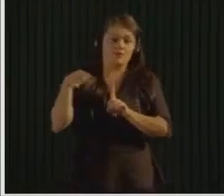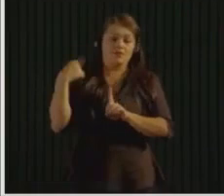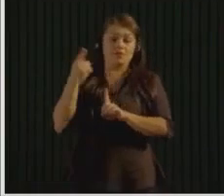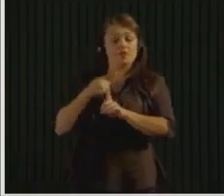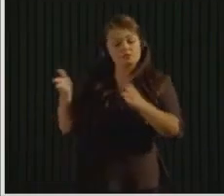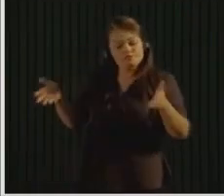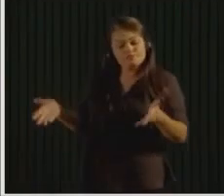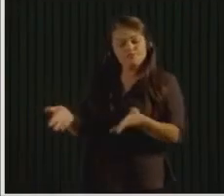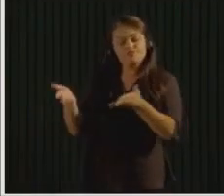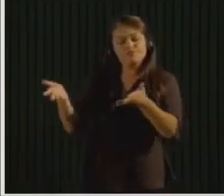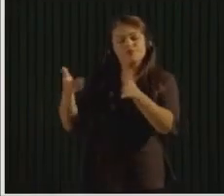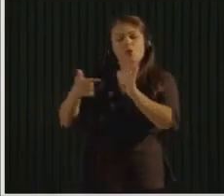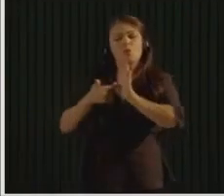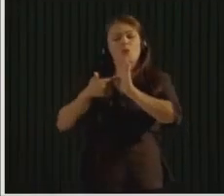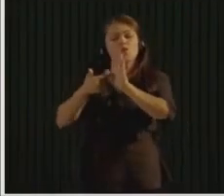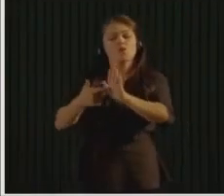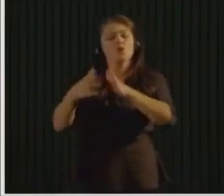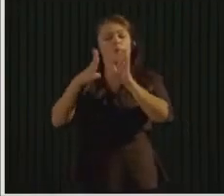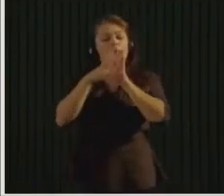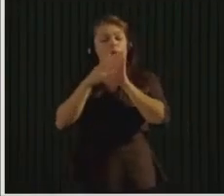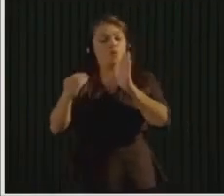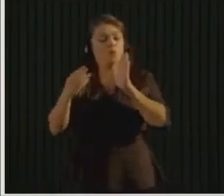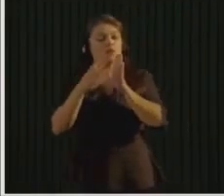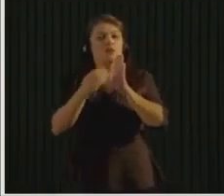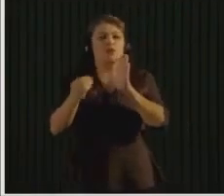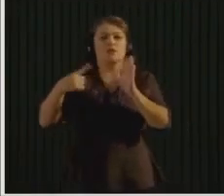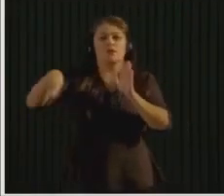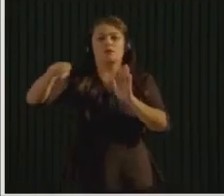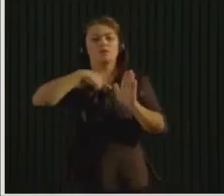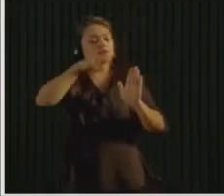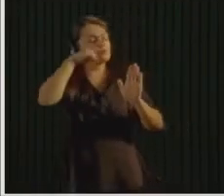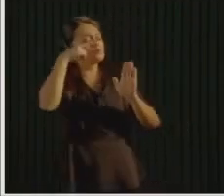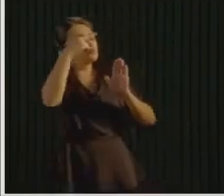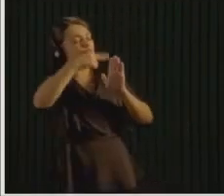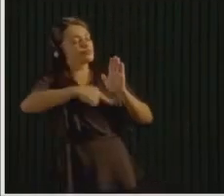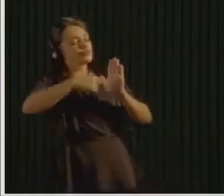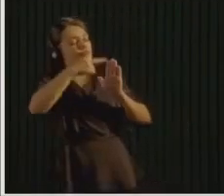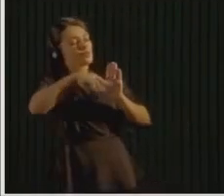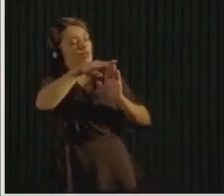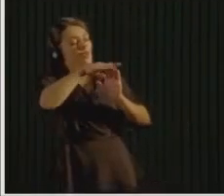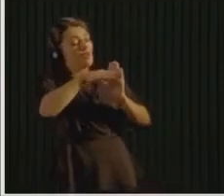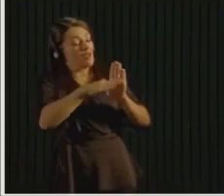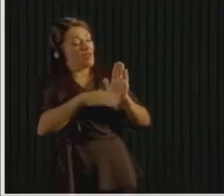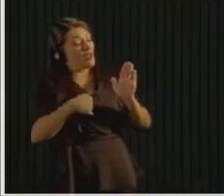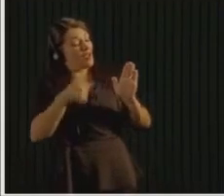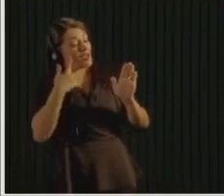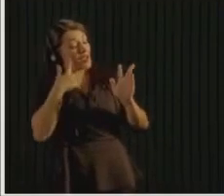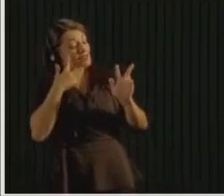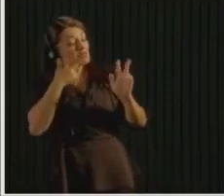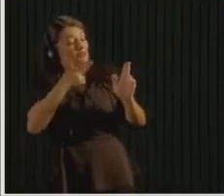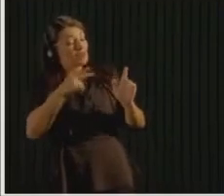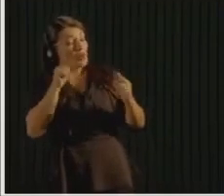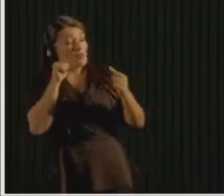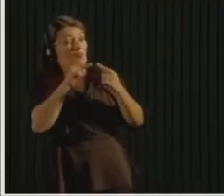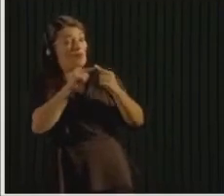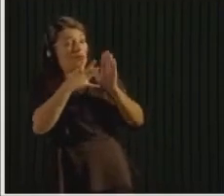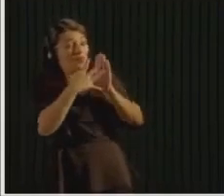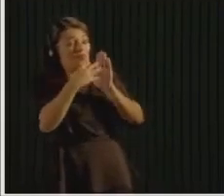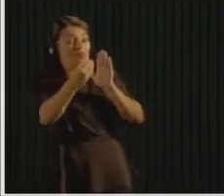communities to look at this checklist to see what they have and what they don't have so that in the future you can implement these programs.